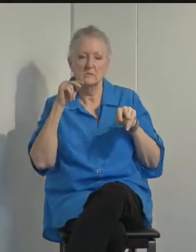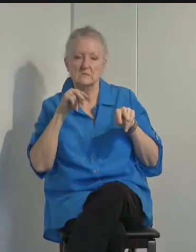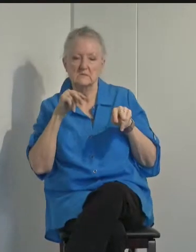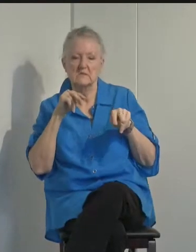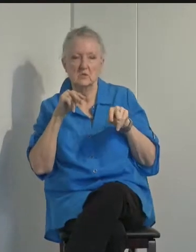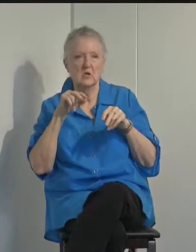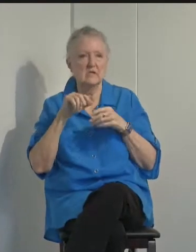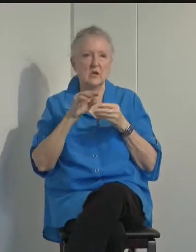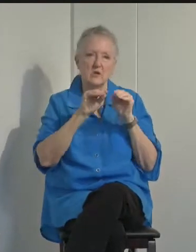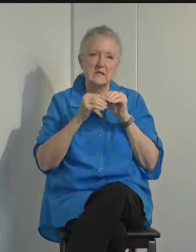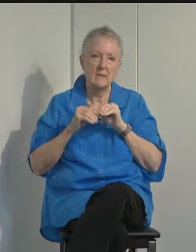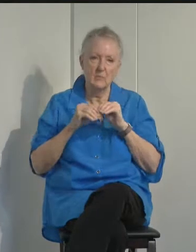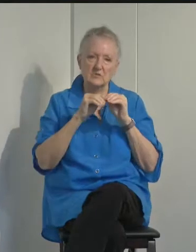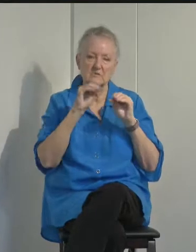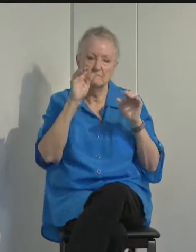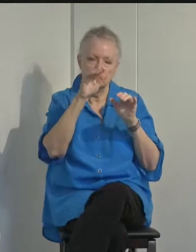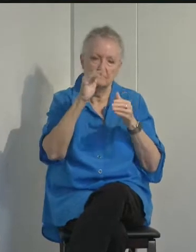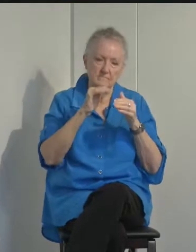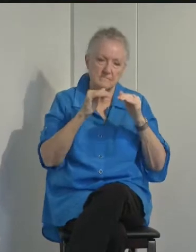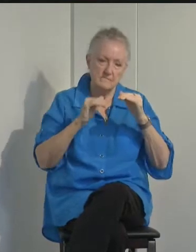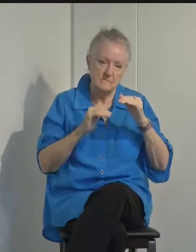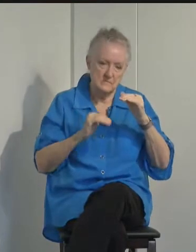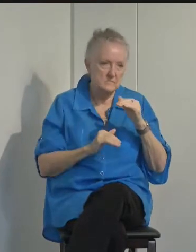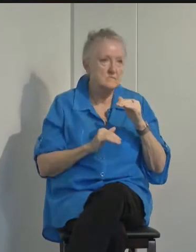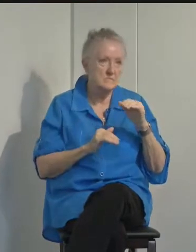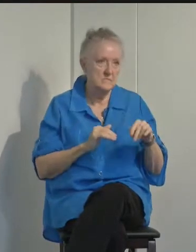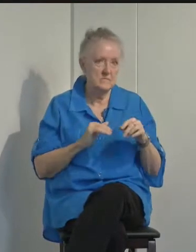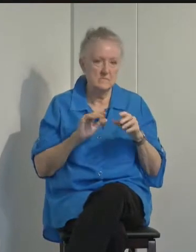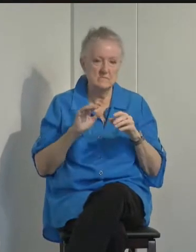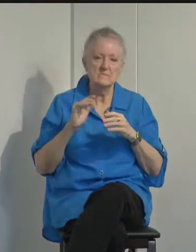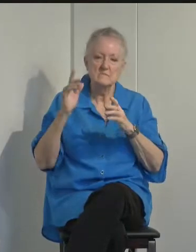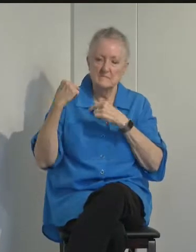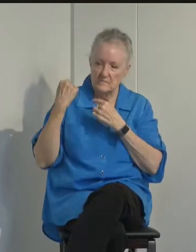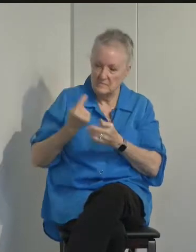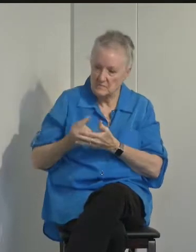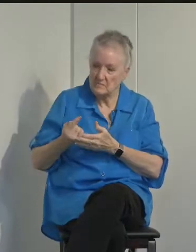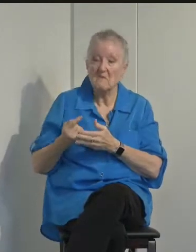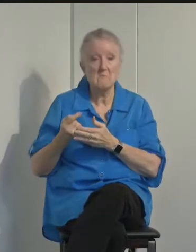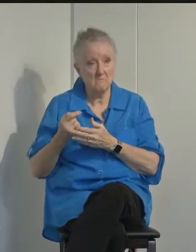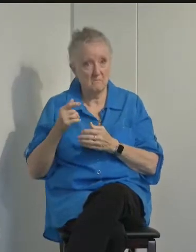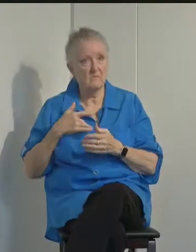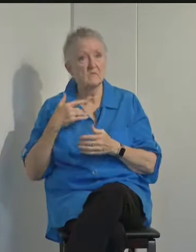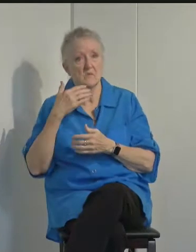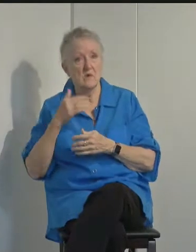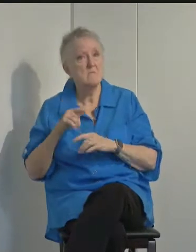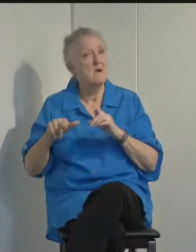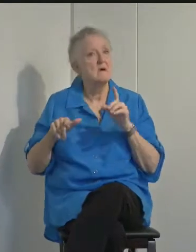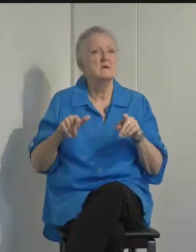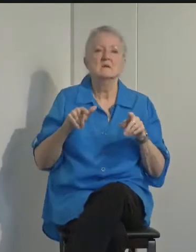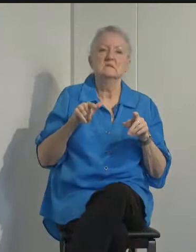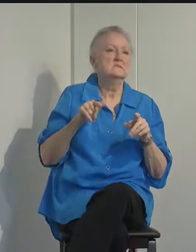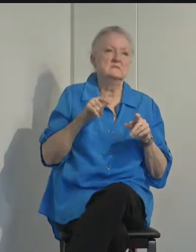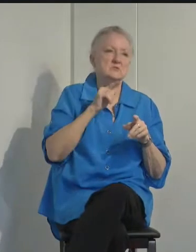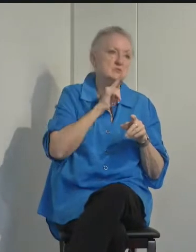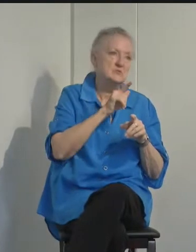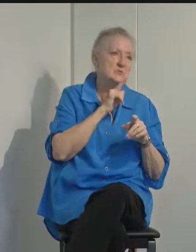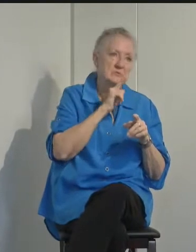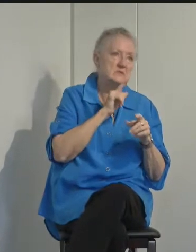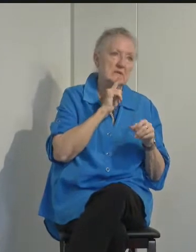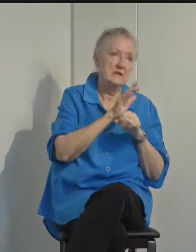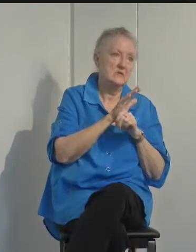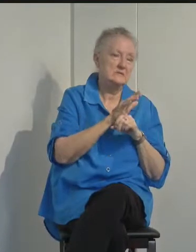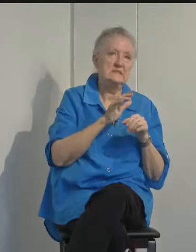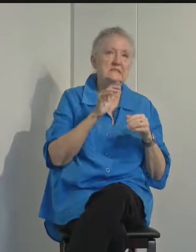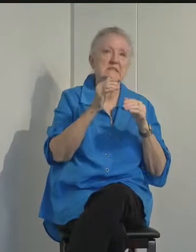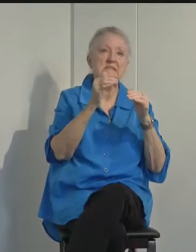The numbers from the past week are encouraging, but it is by no means a certainty that our next state report card will put us